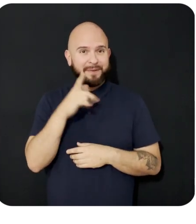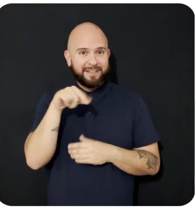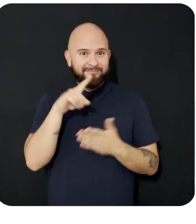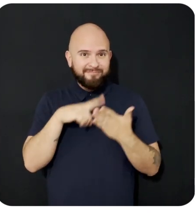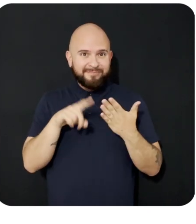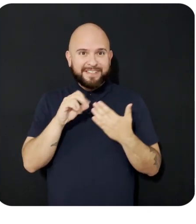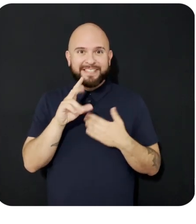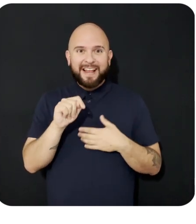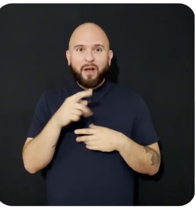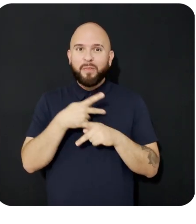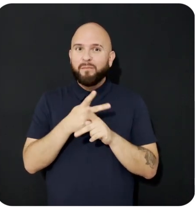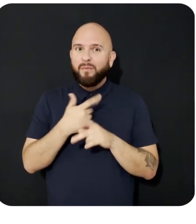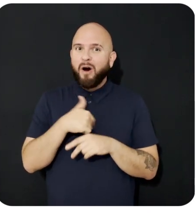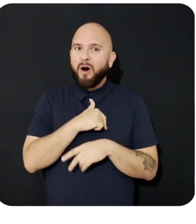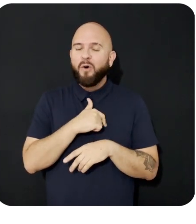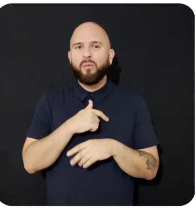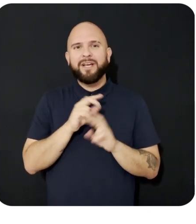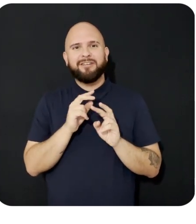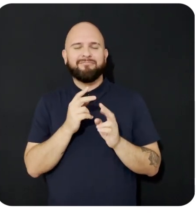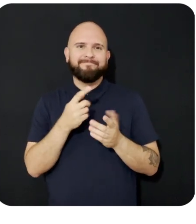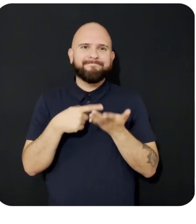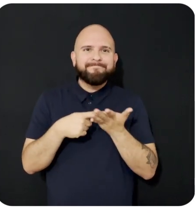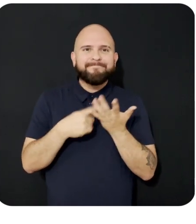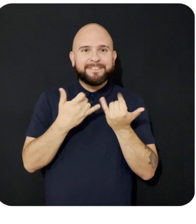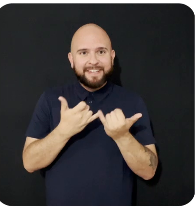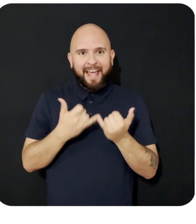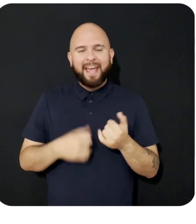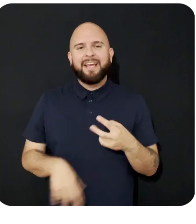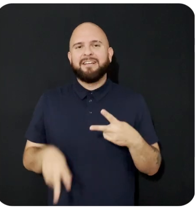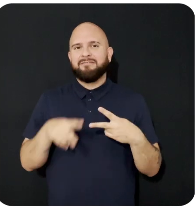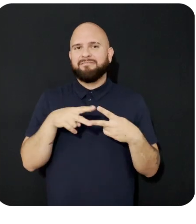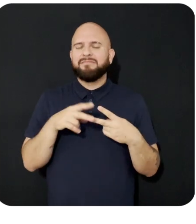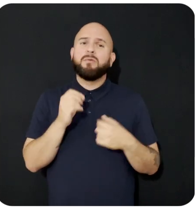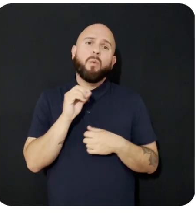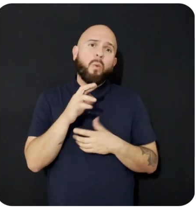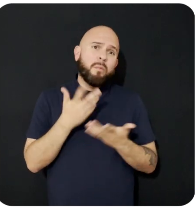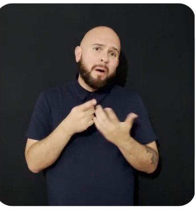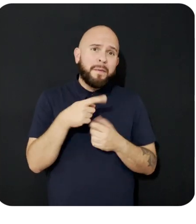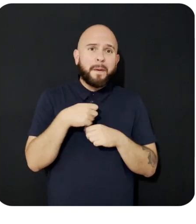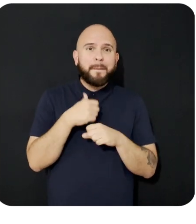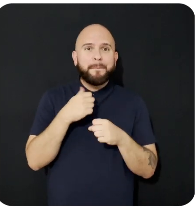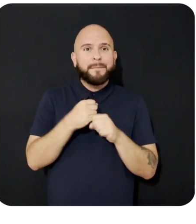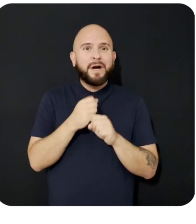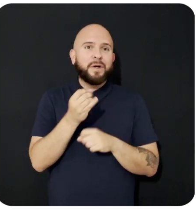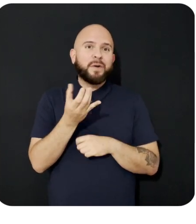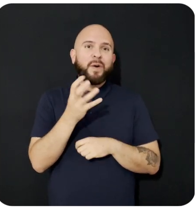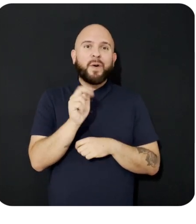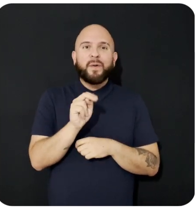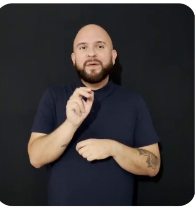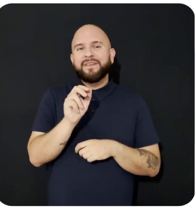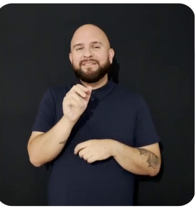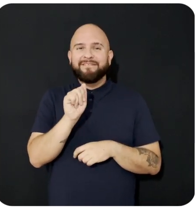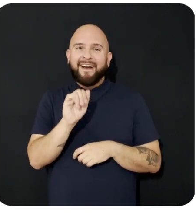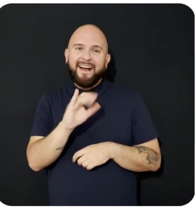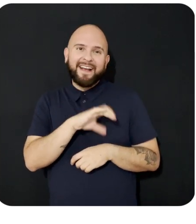we talked about today, prompt meta AI, or build a few characters yourself. Thank you.